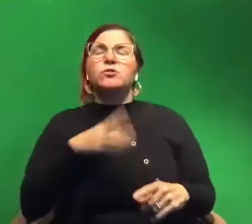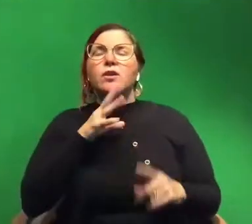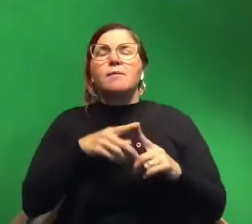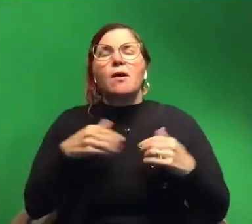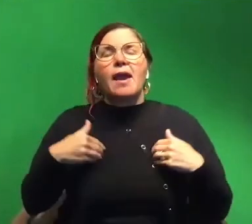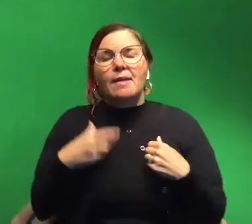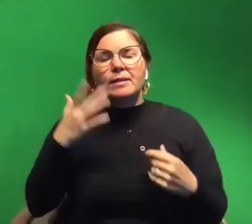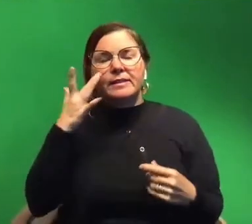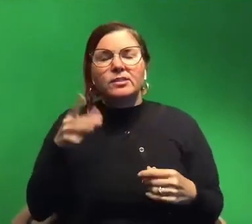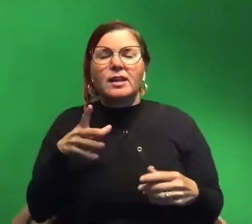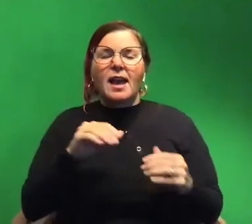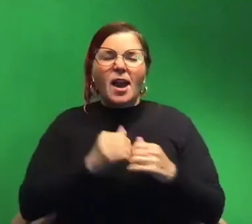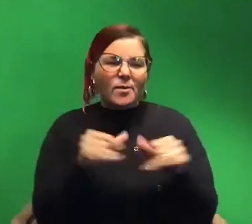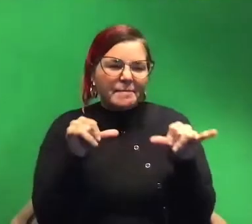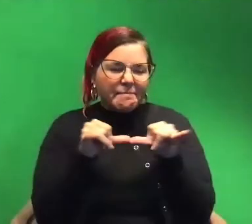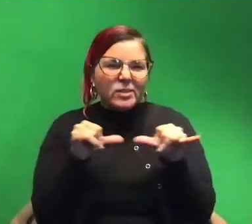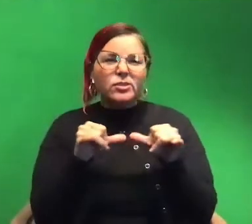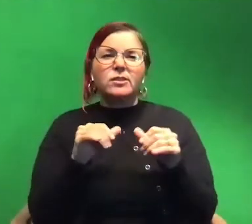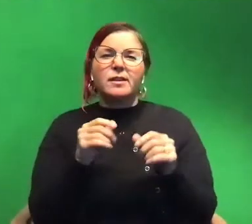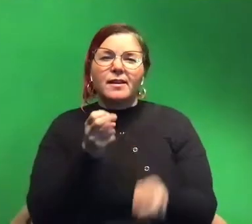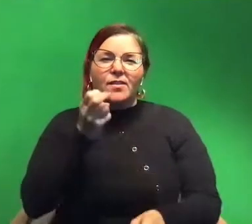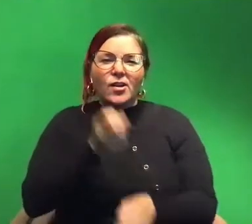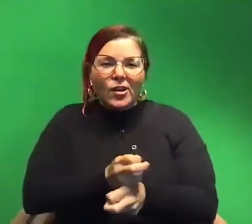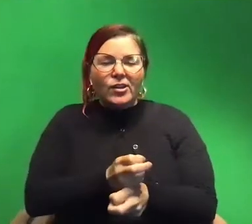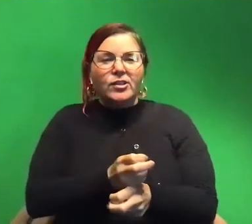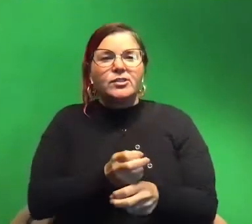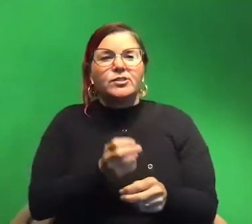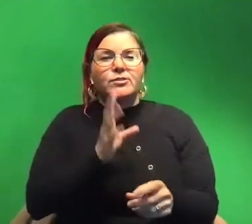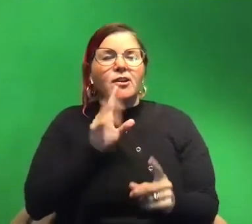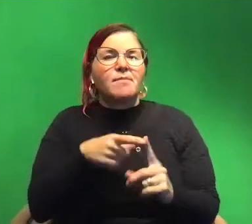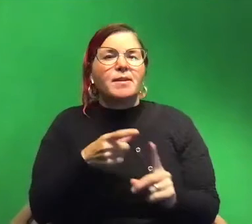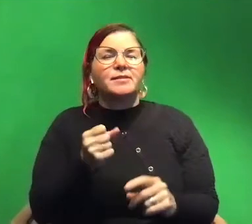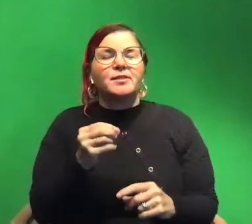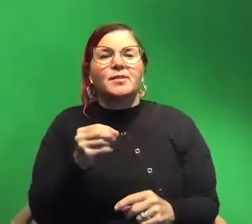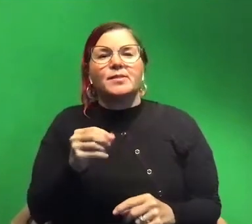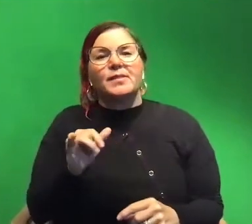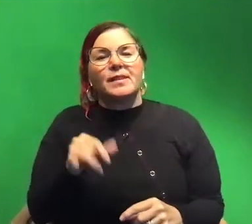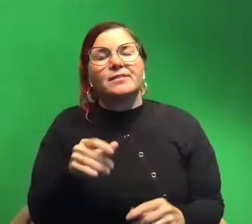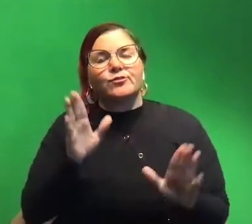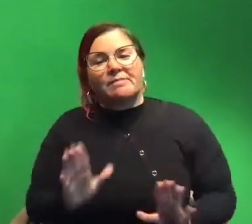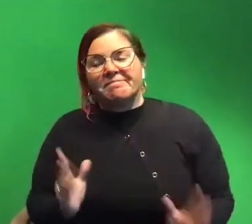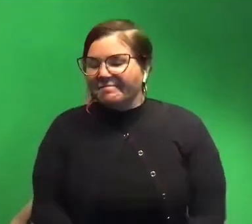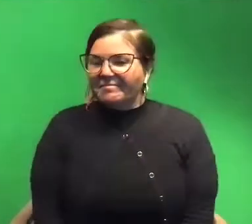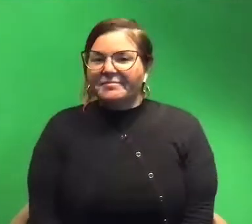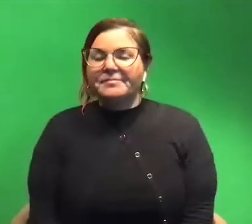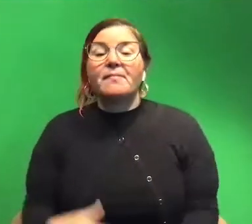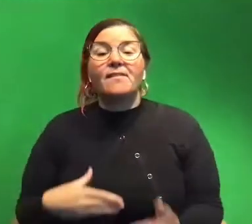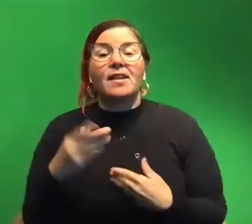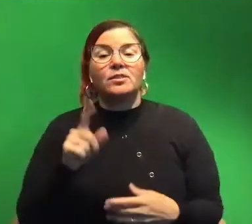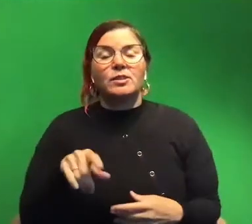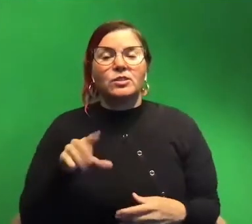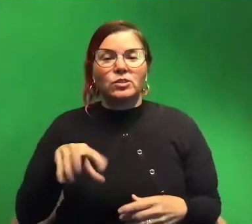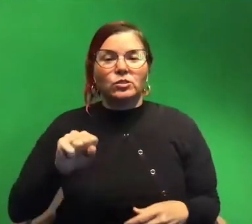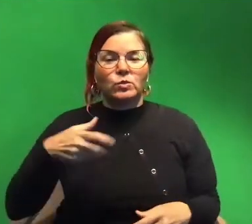how to measure it and like how it's kind of hard to to talk about. So that's that's great. Um the next question is is squid